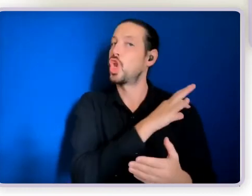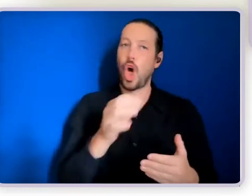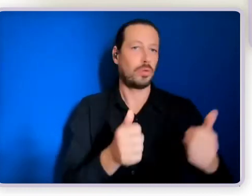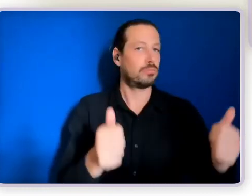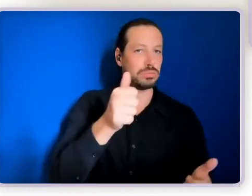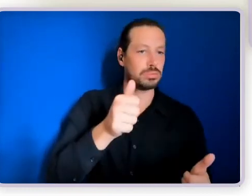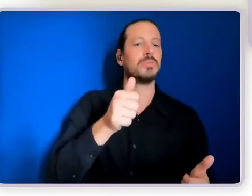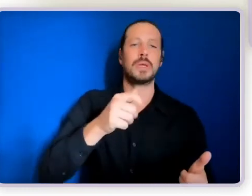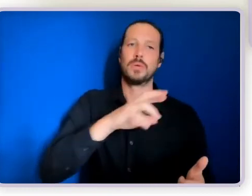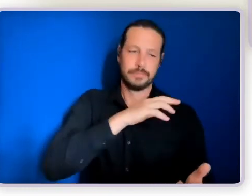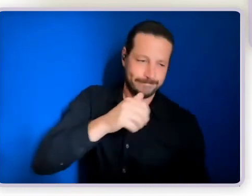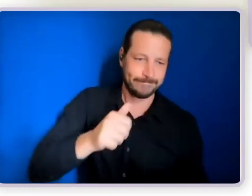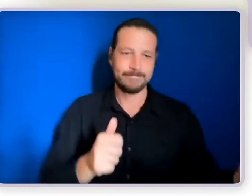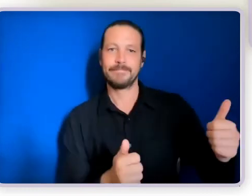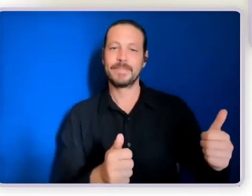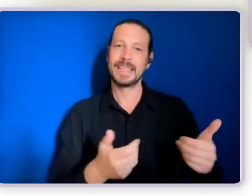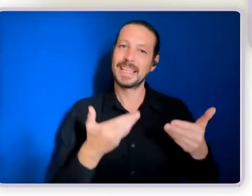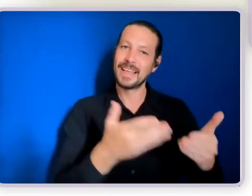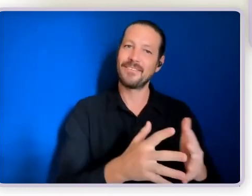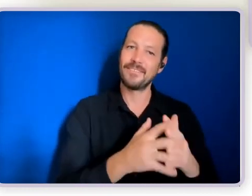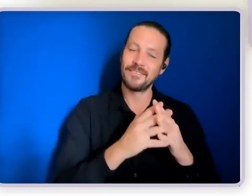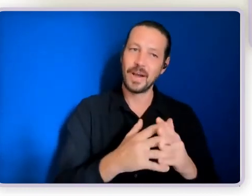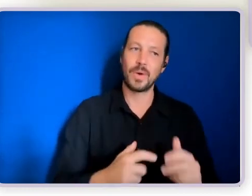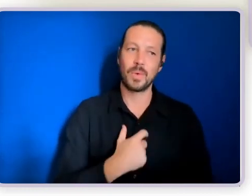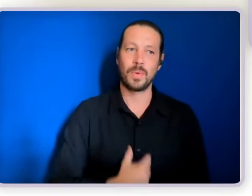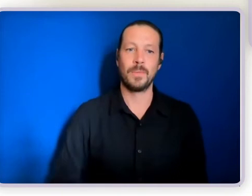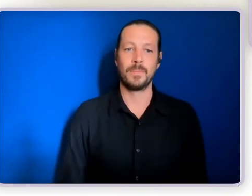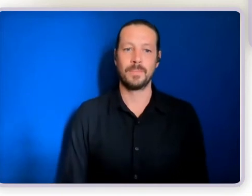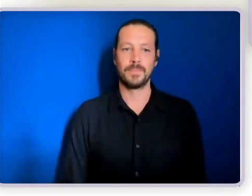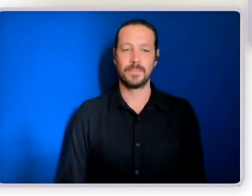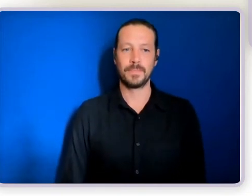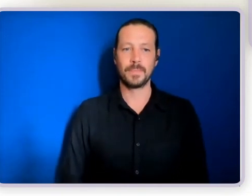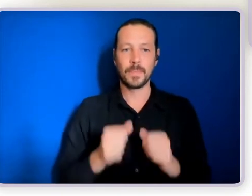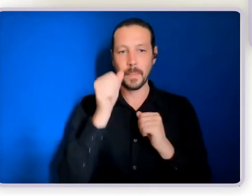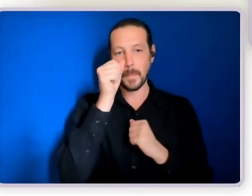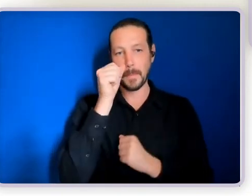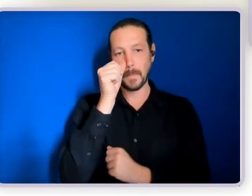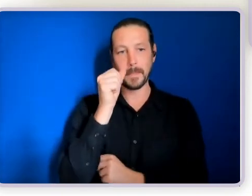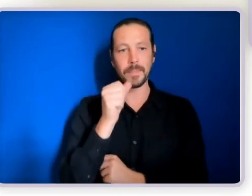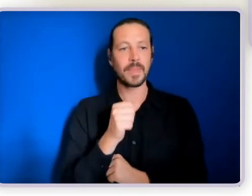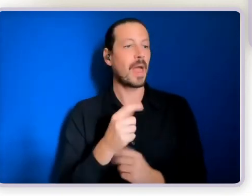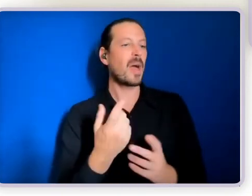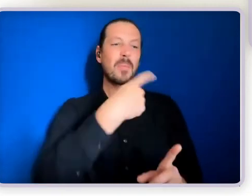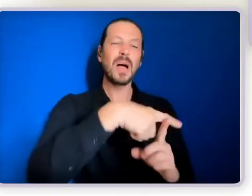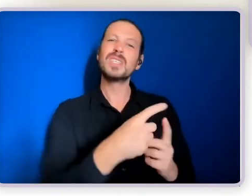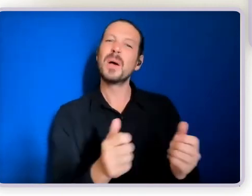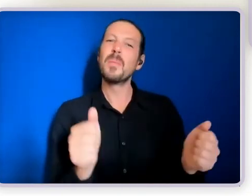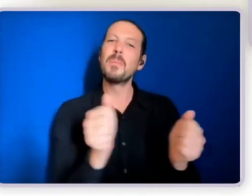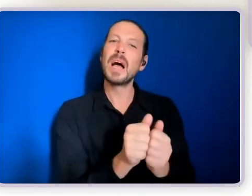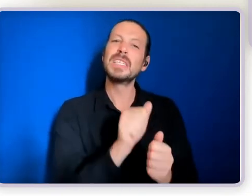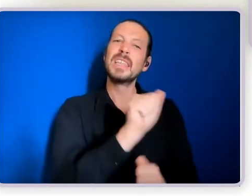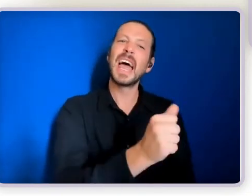roles for a person that their roles align with their chronological age and interest that they're not treated